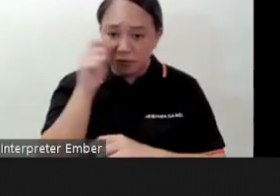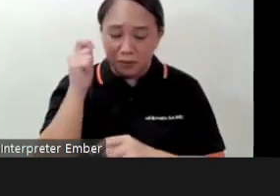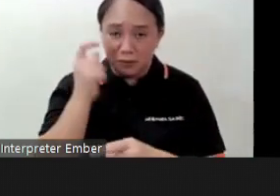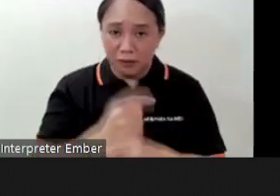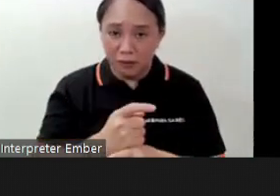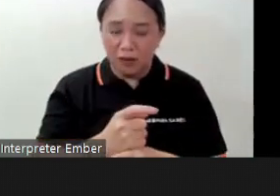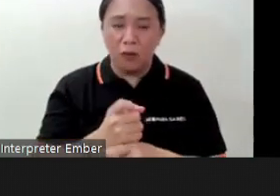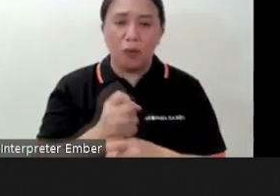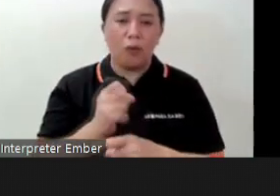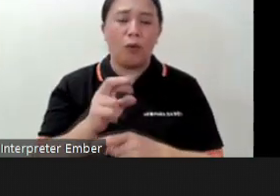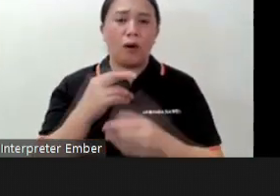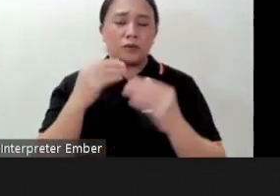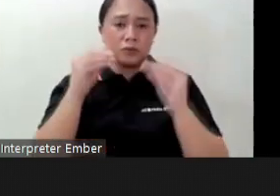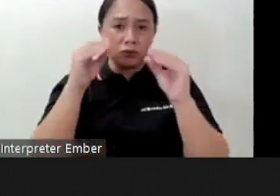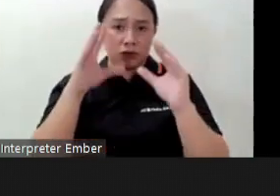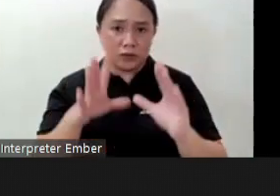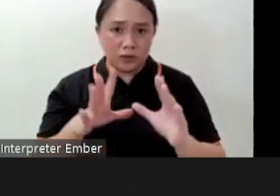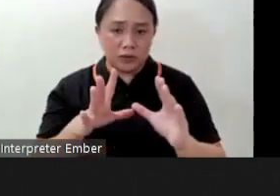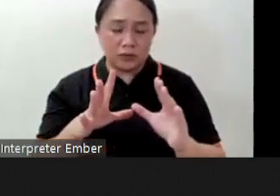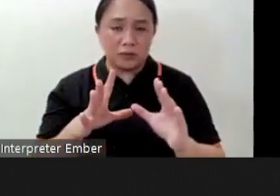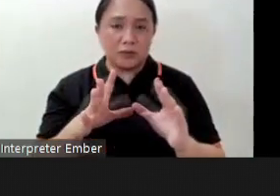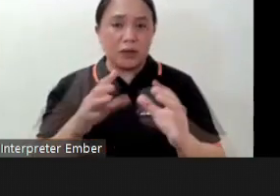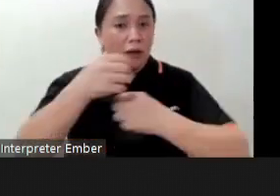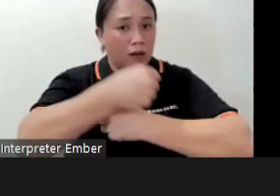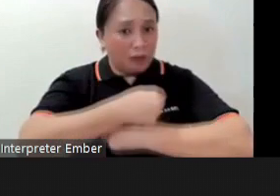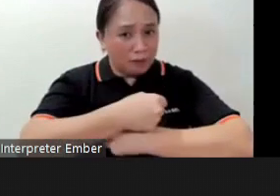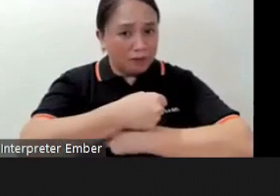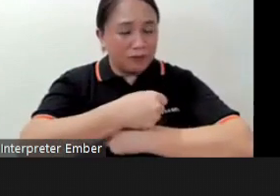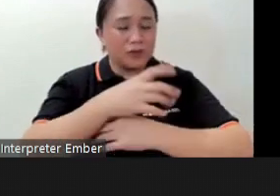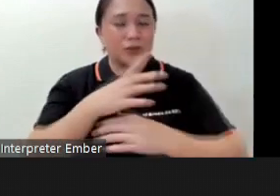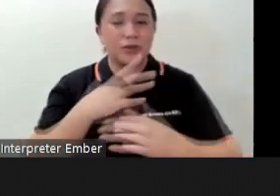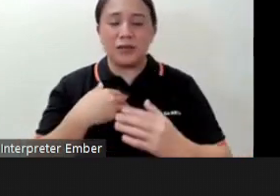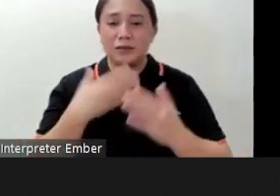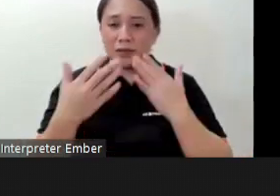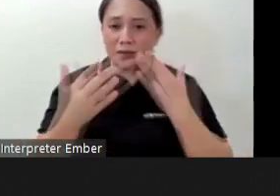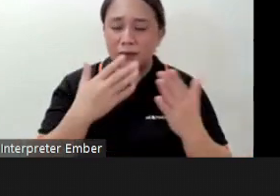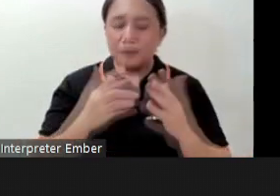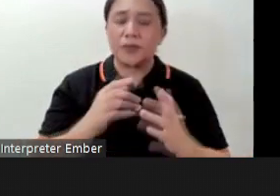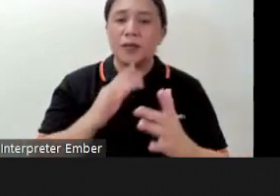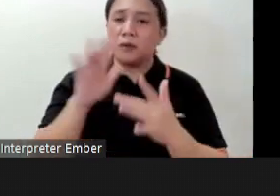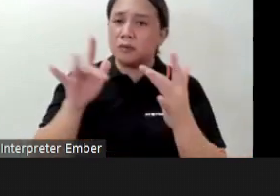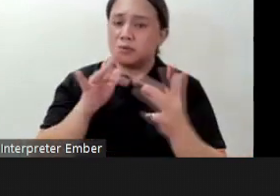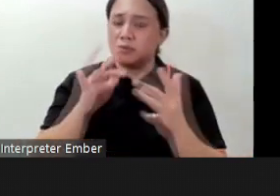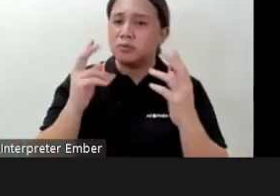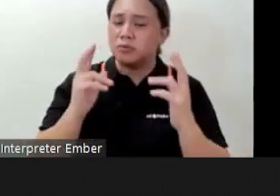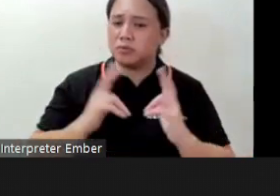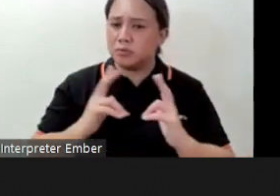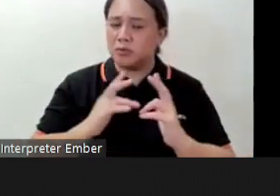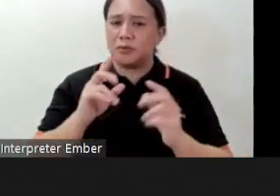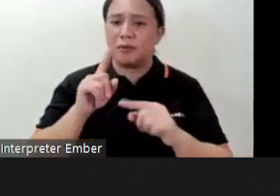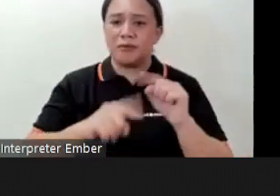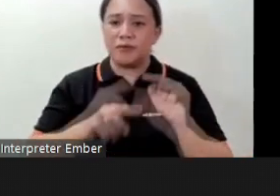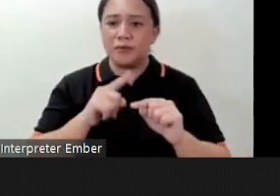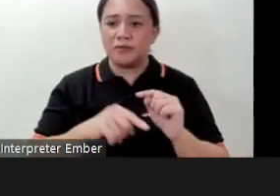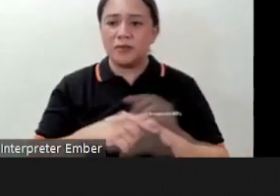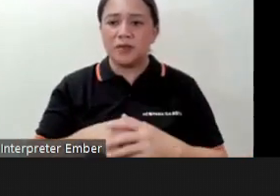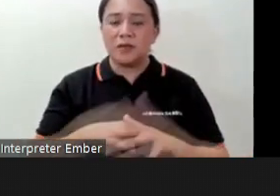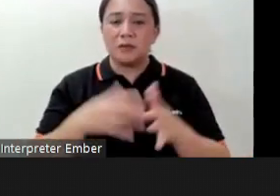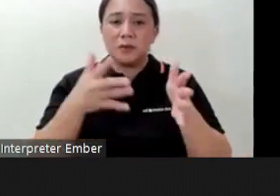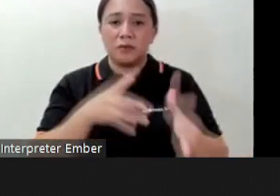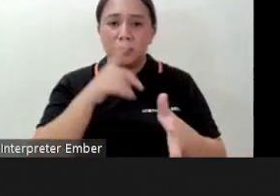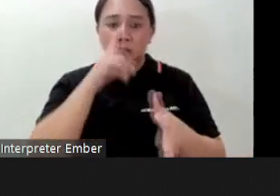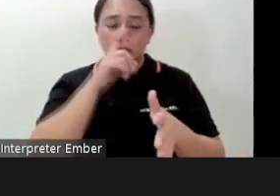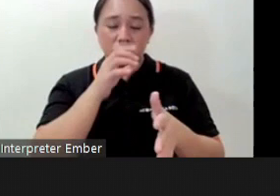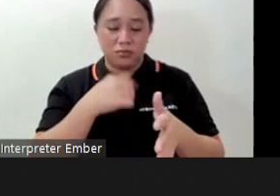hug my teachers and say thank you go on vacation with my friends and live my 19 year old life there